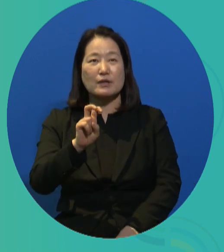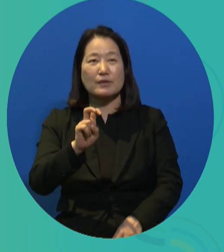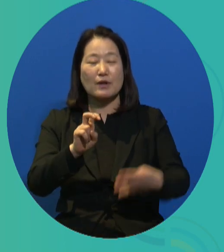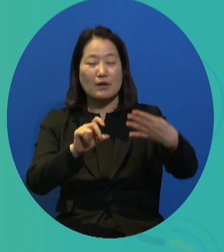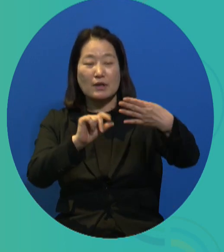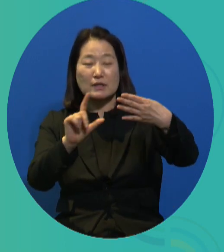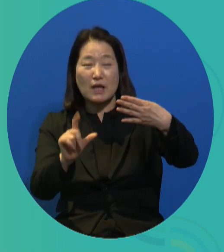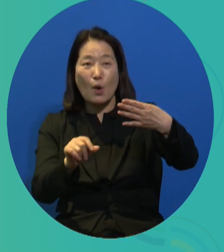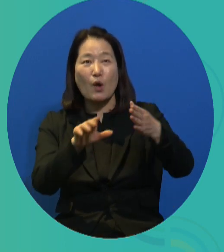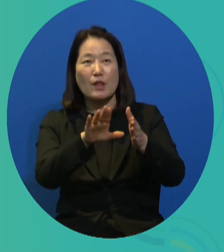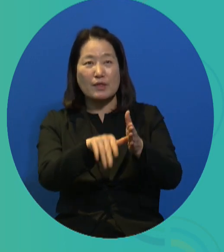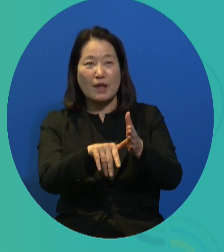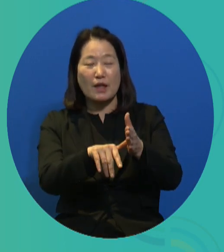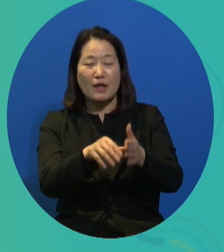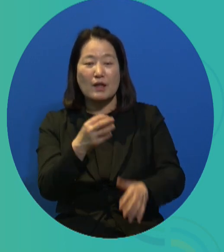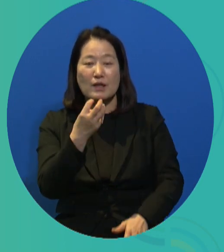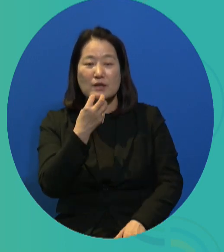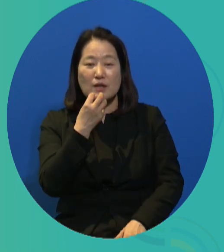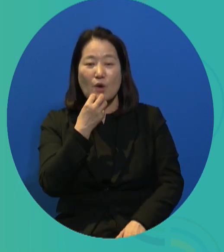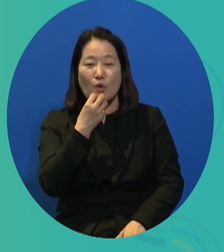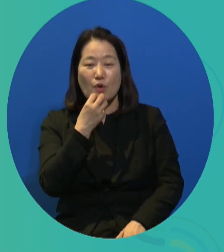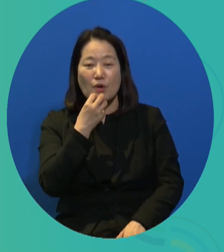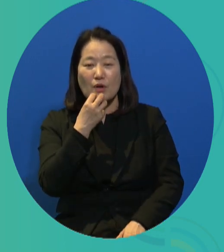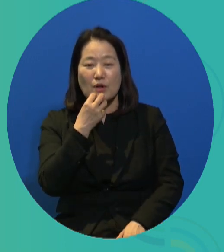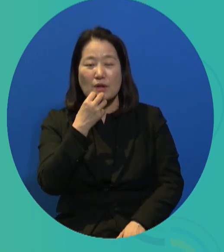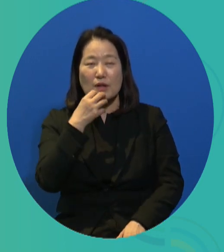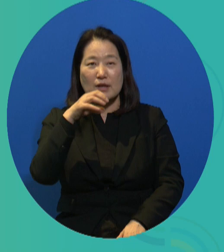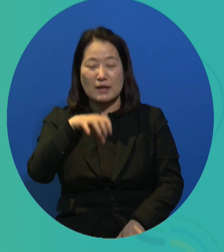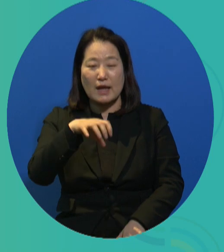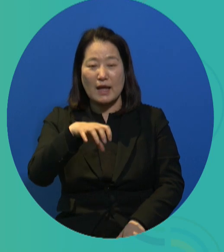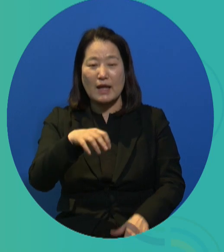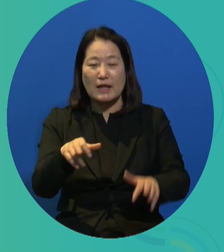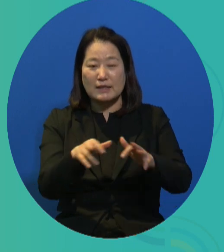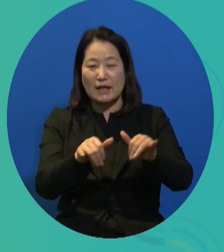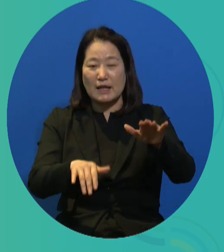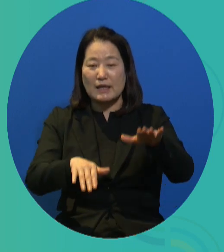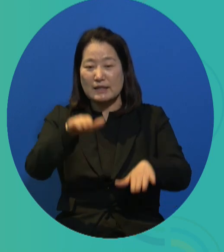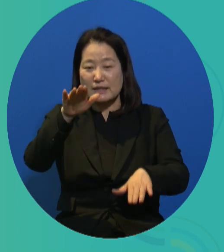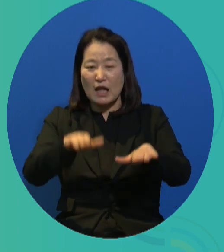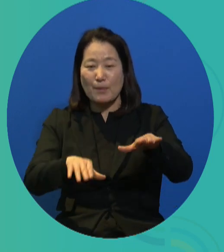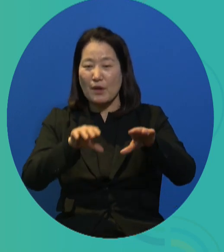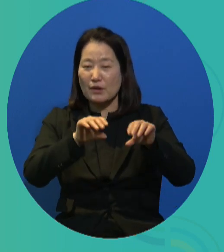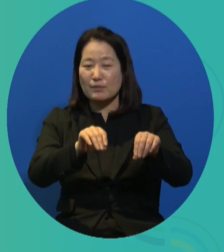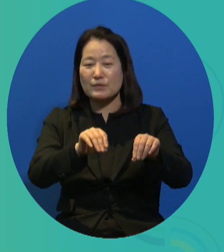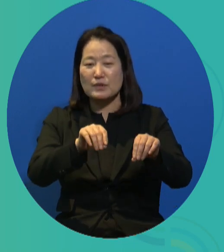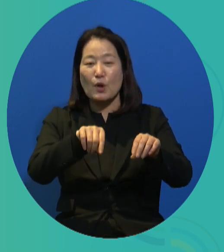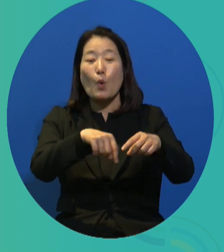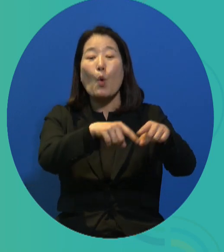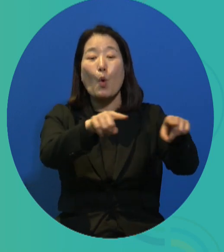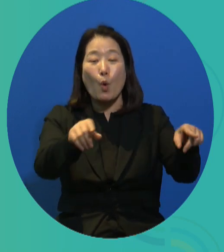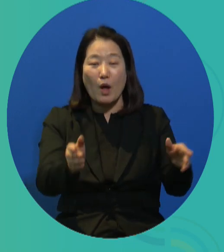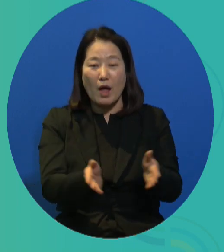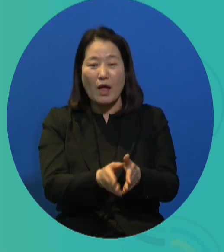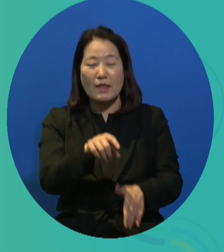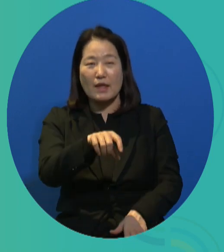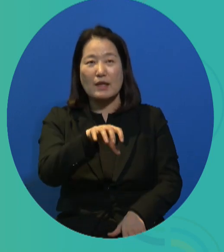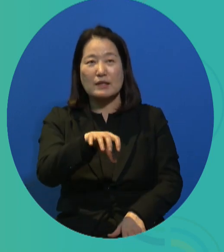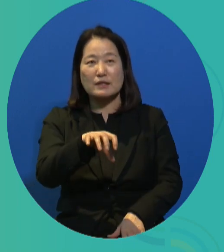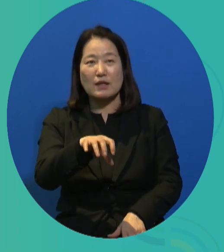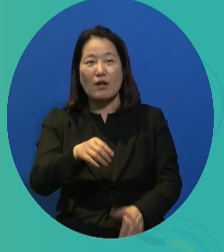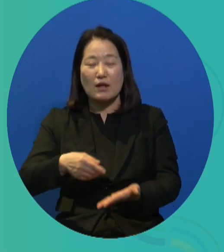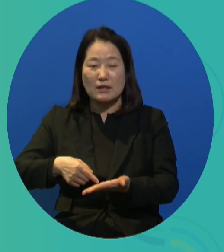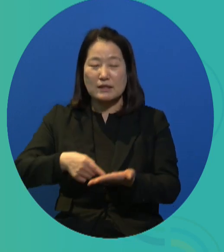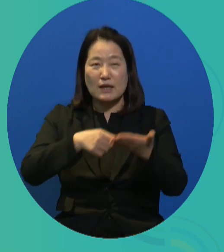2020, the Seoul Solidarity Against Discrimination for the Disabled